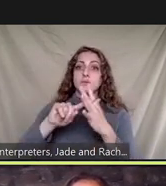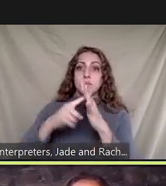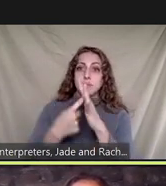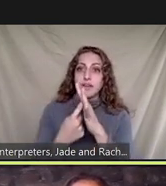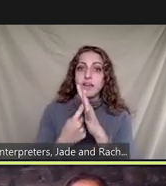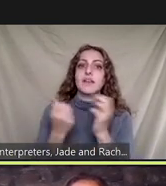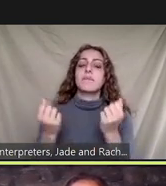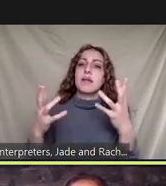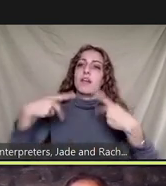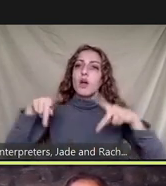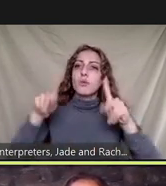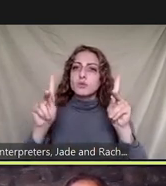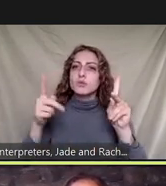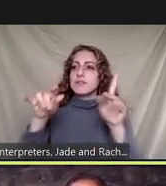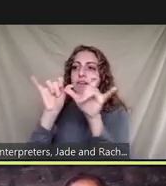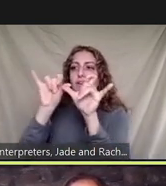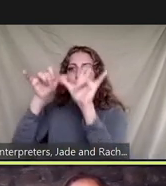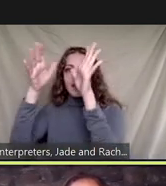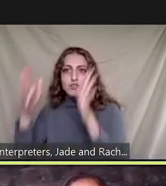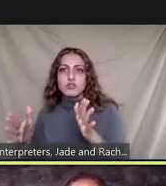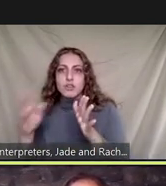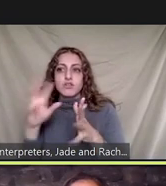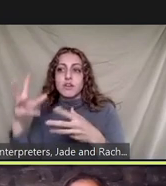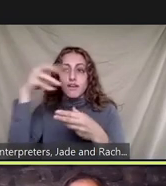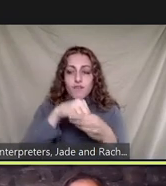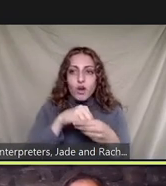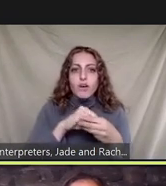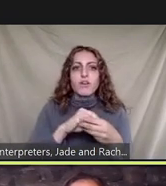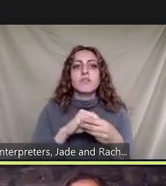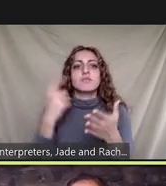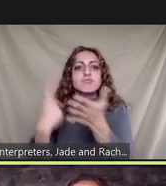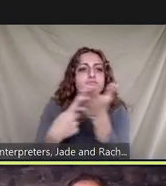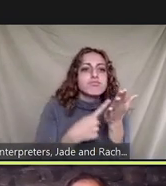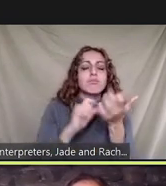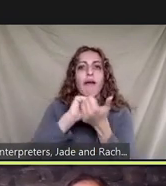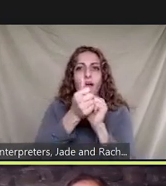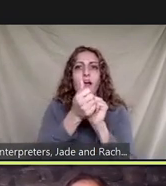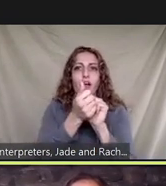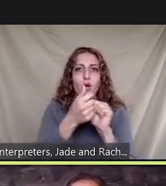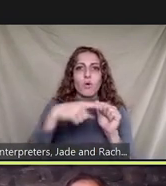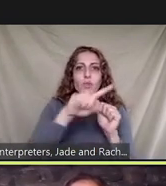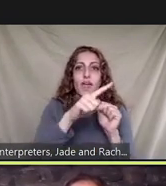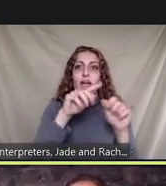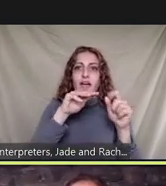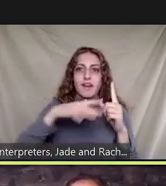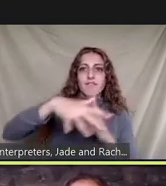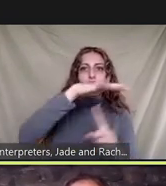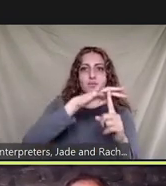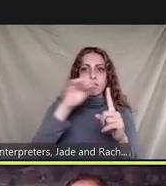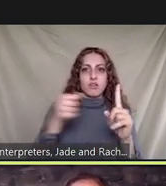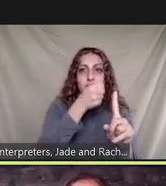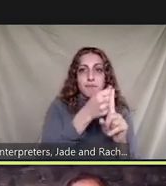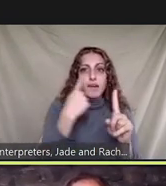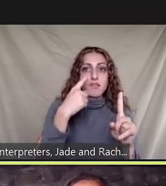for engineers to get involved in terms of how we reduce the environmental impact of healthcare whether it's thinking about